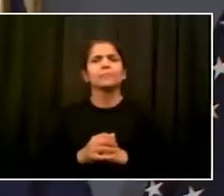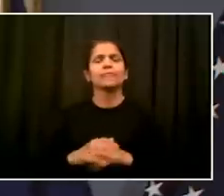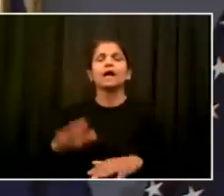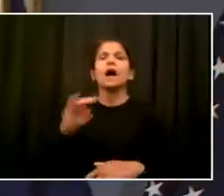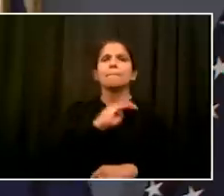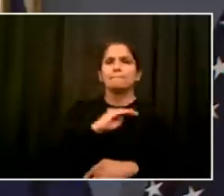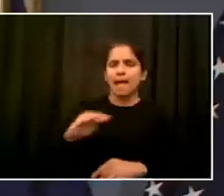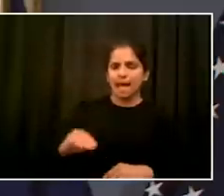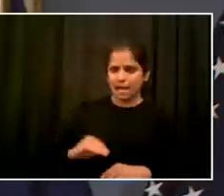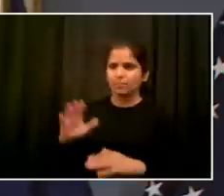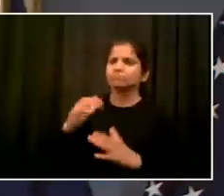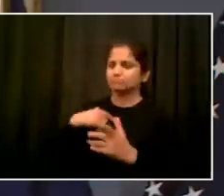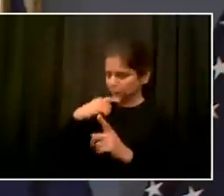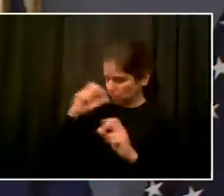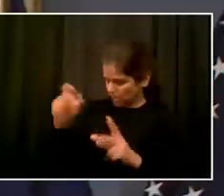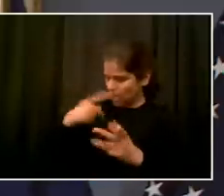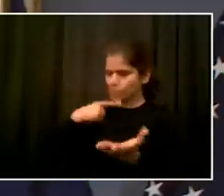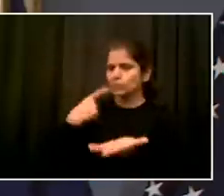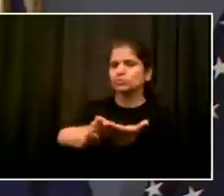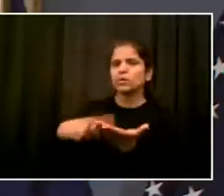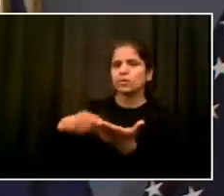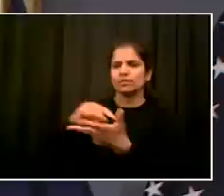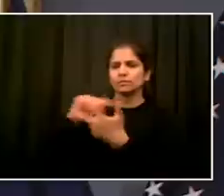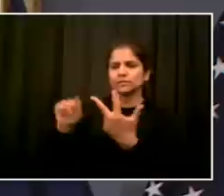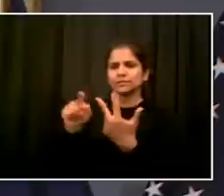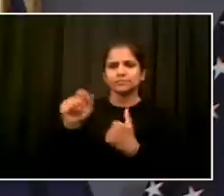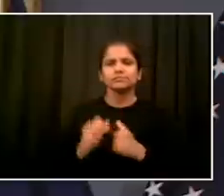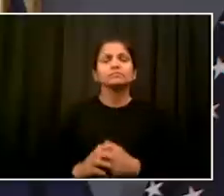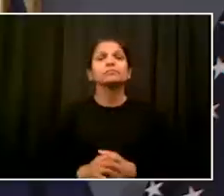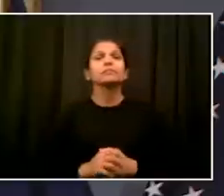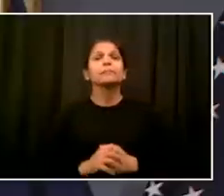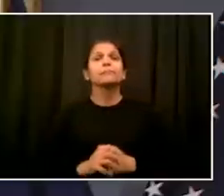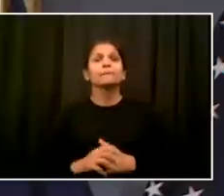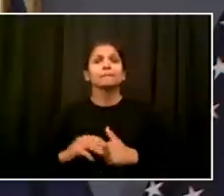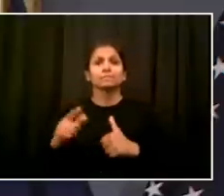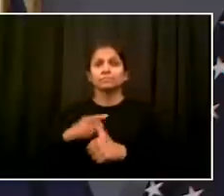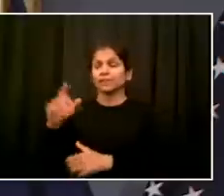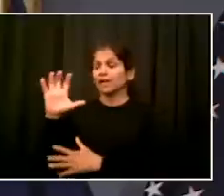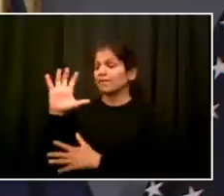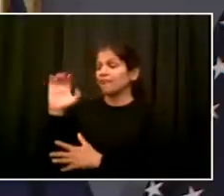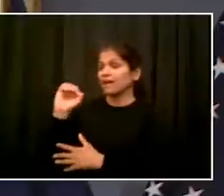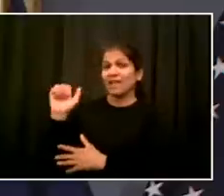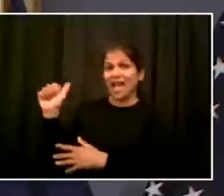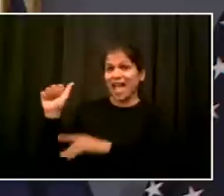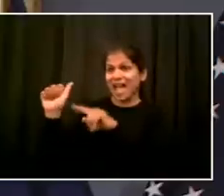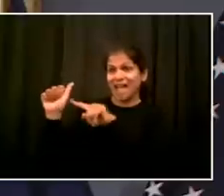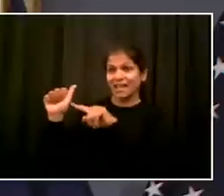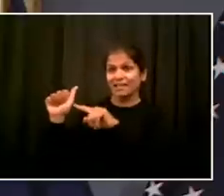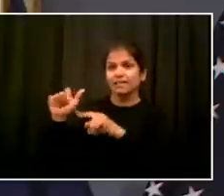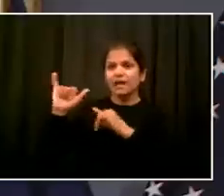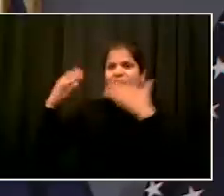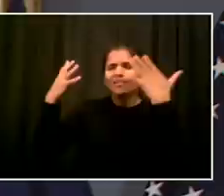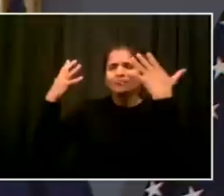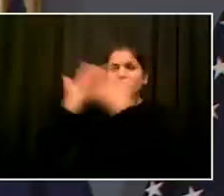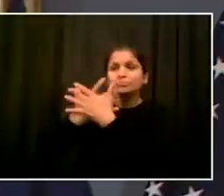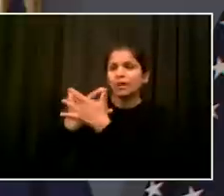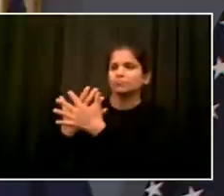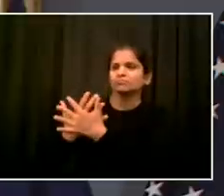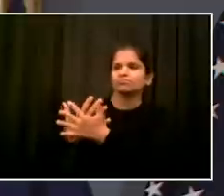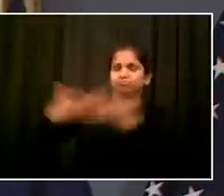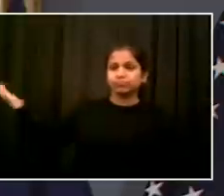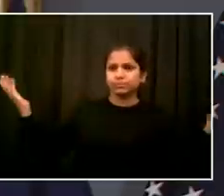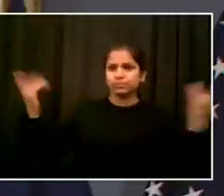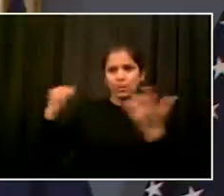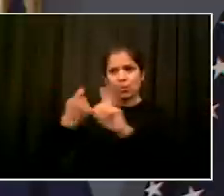50A, look, I believe the legislature is coming back in the coming weeks. I know this is a complex topic. I don't want for a